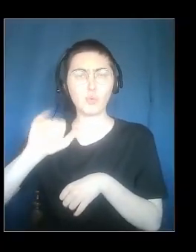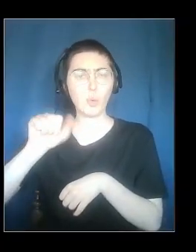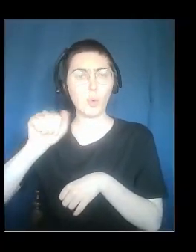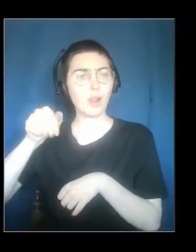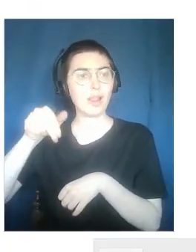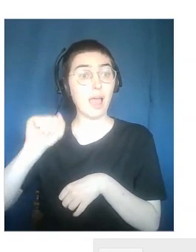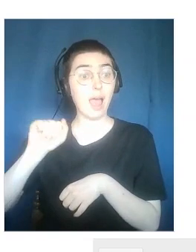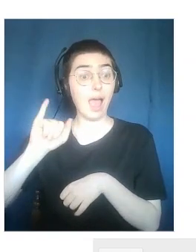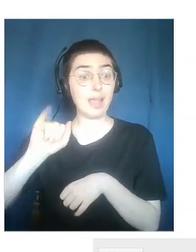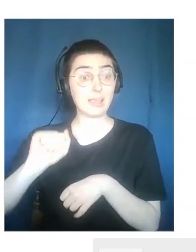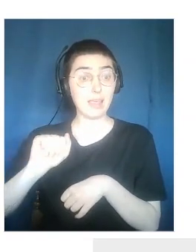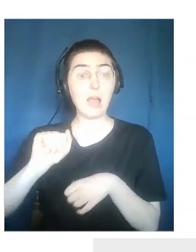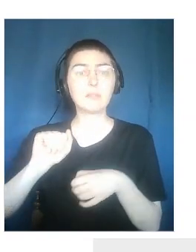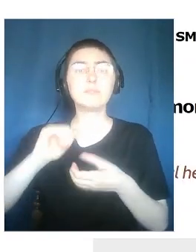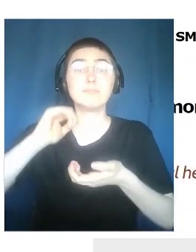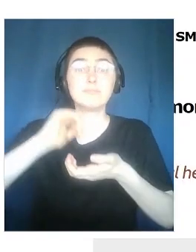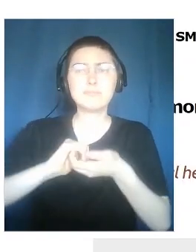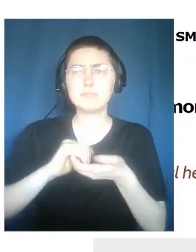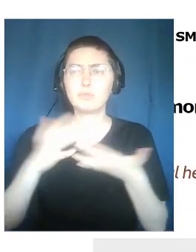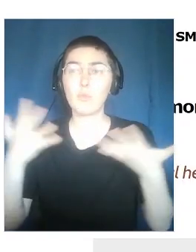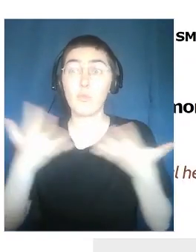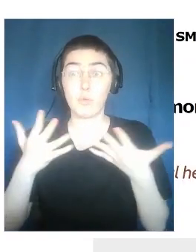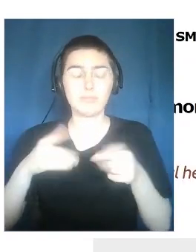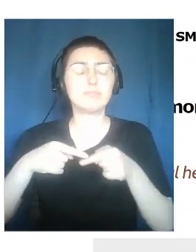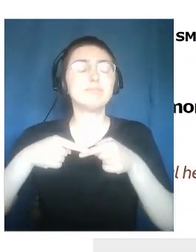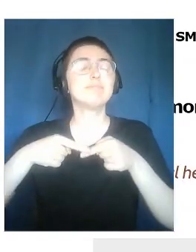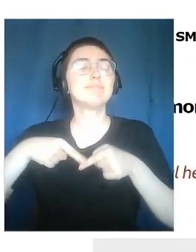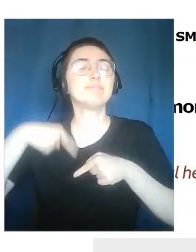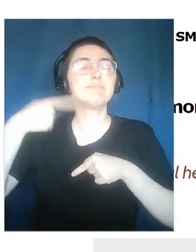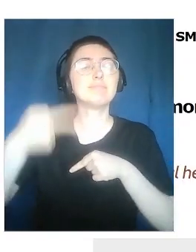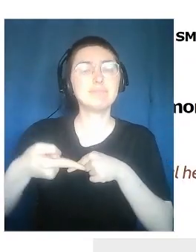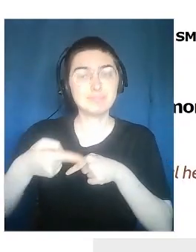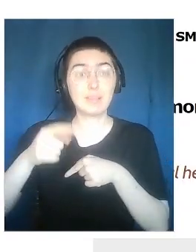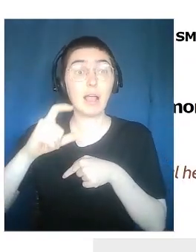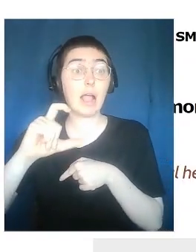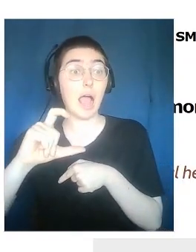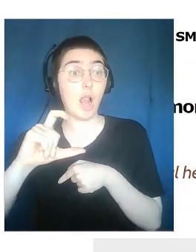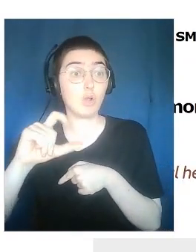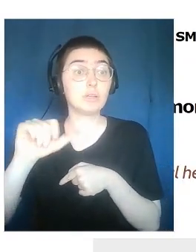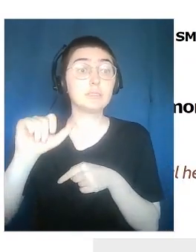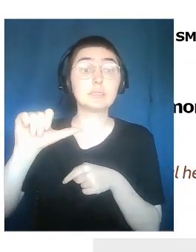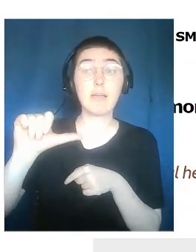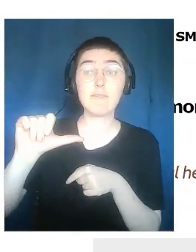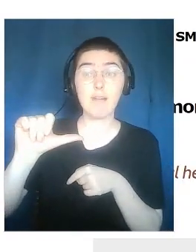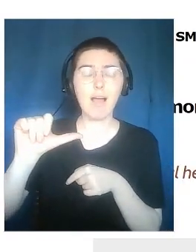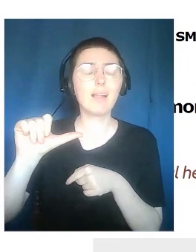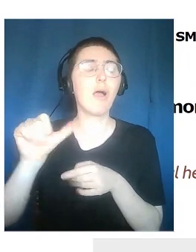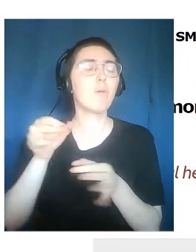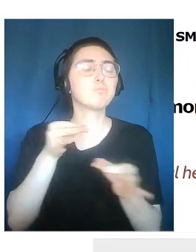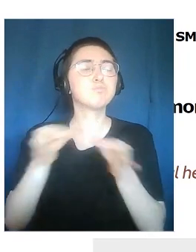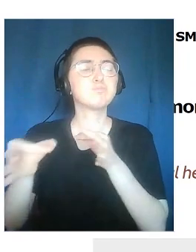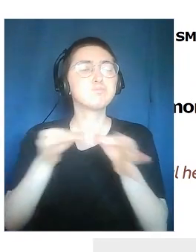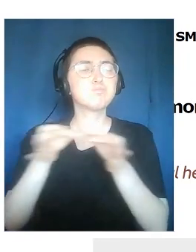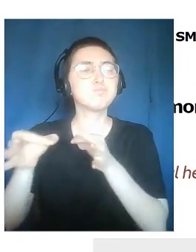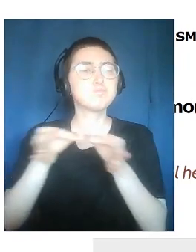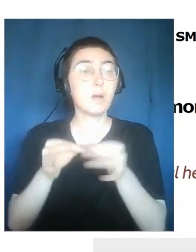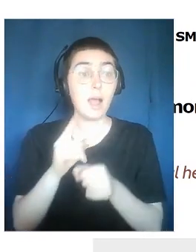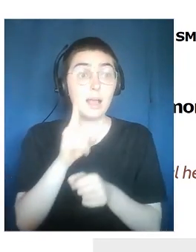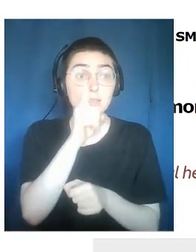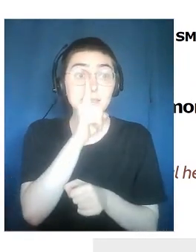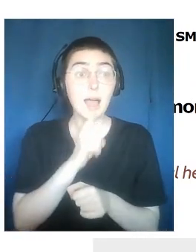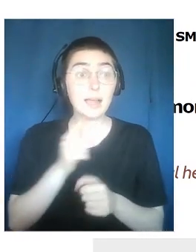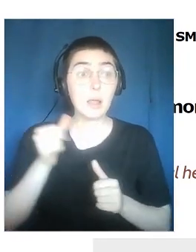Pichonaya and then Carlo and Stefania will talk about Silent Play, this new